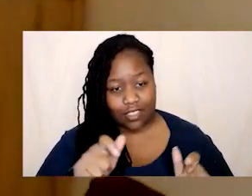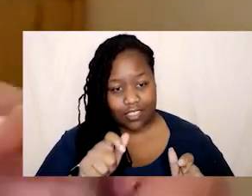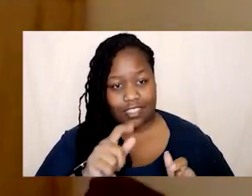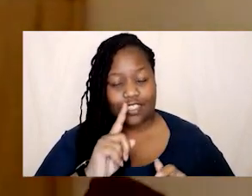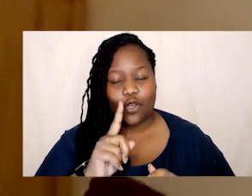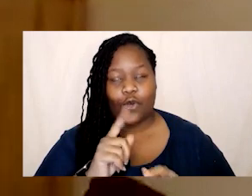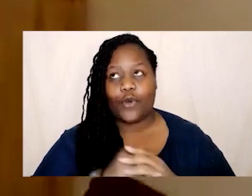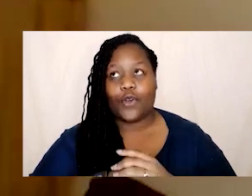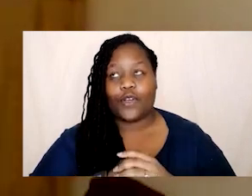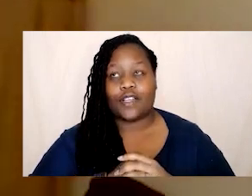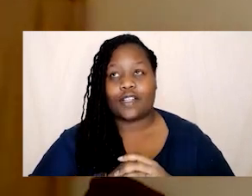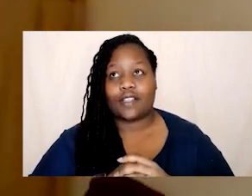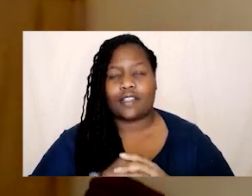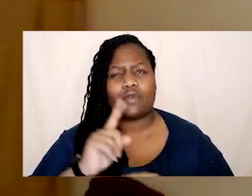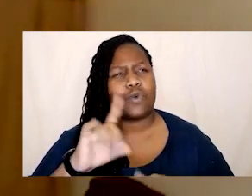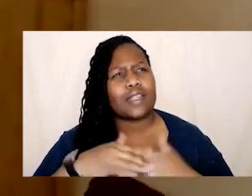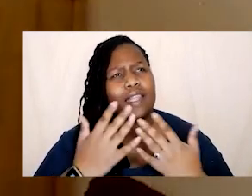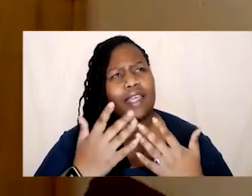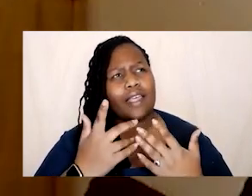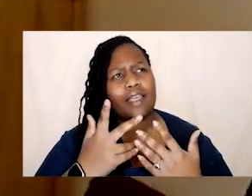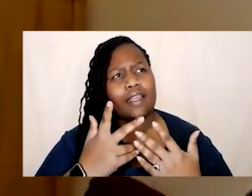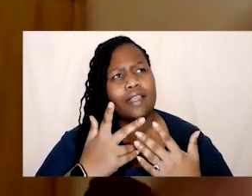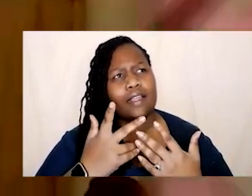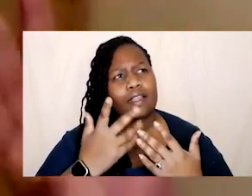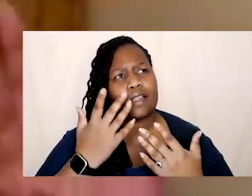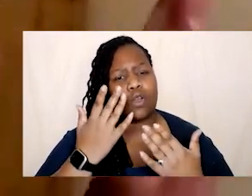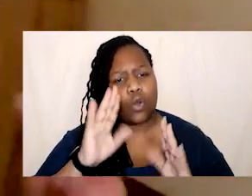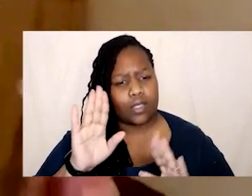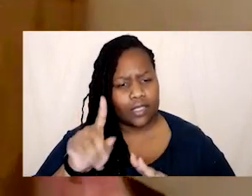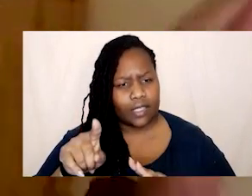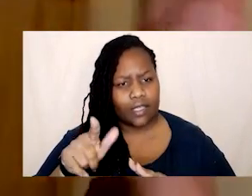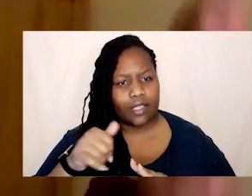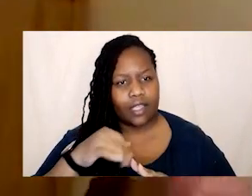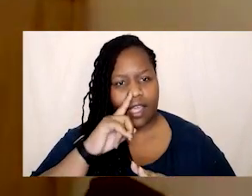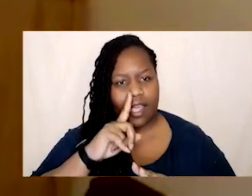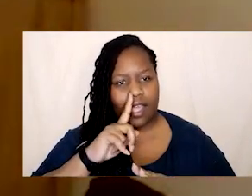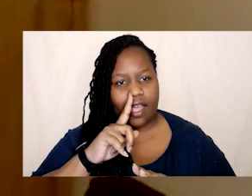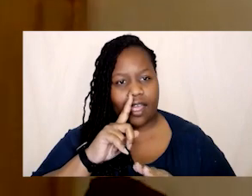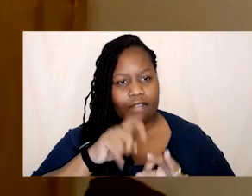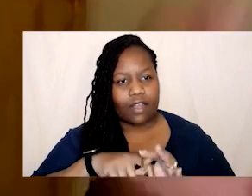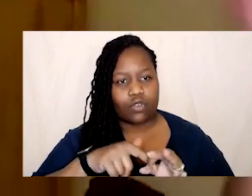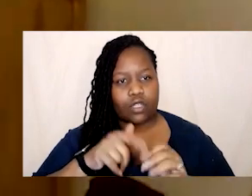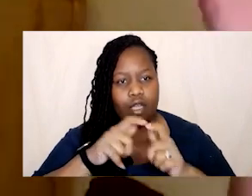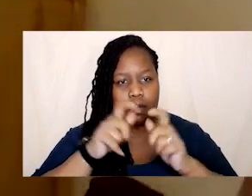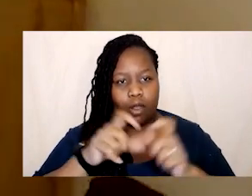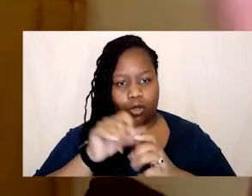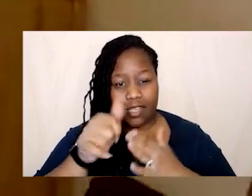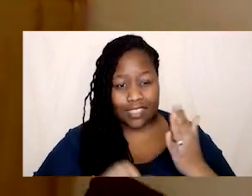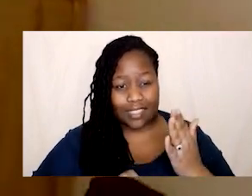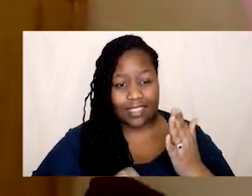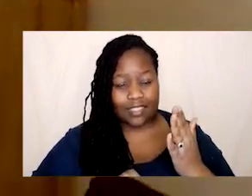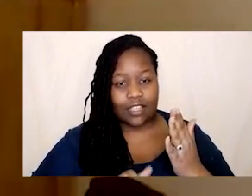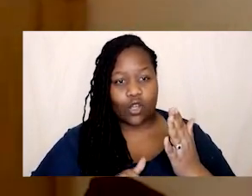a i had a day off work and i stumbled upon a block list of transphobic accounts so i reported